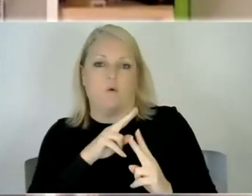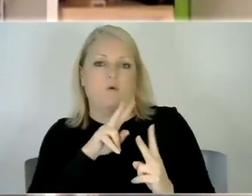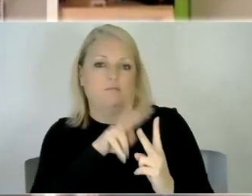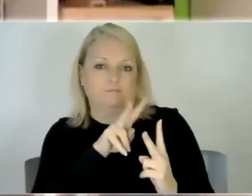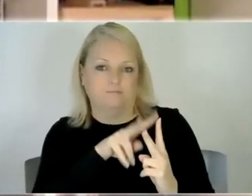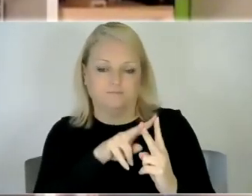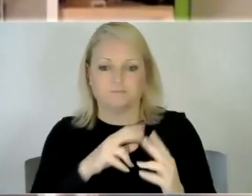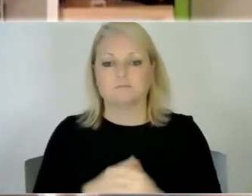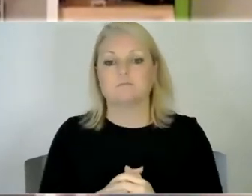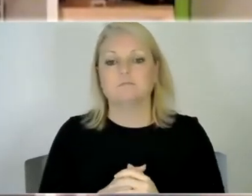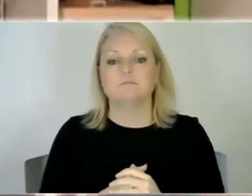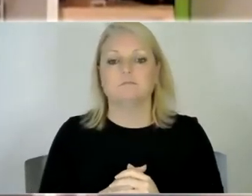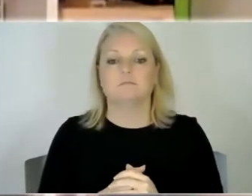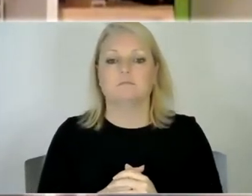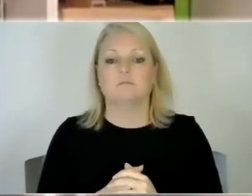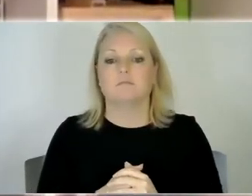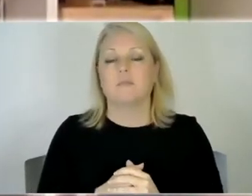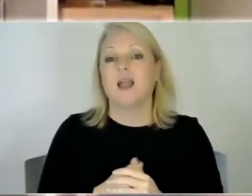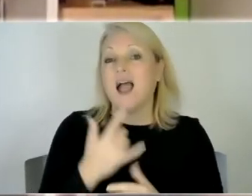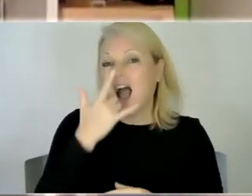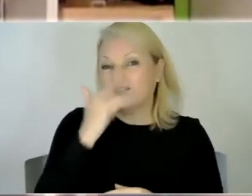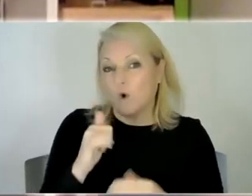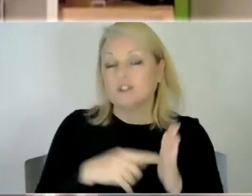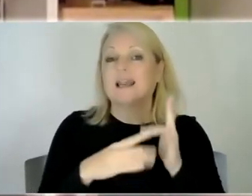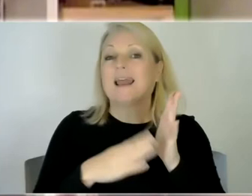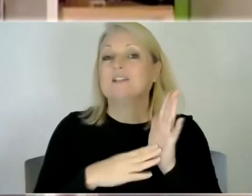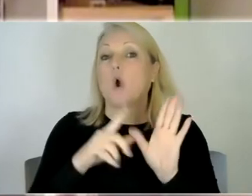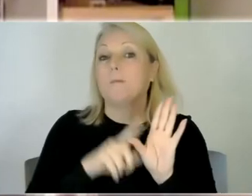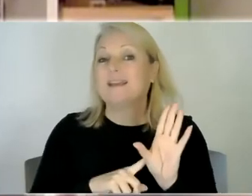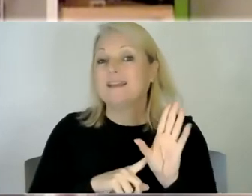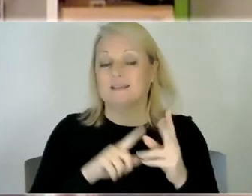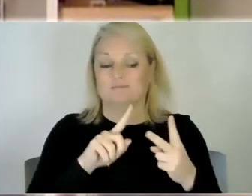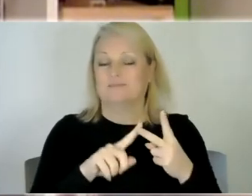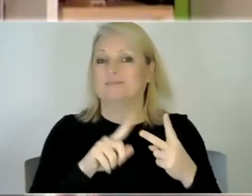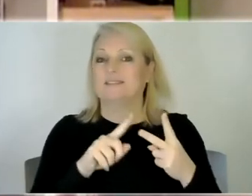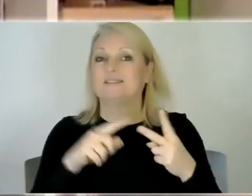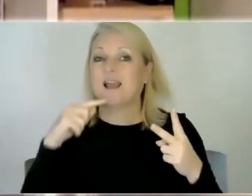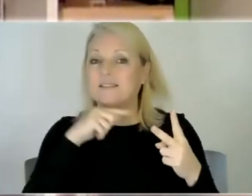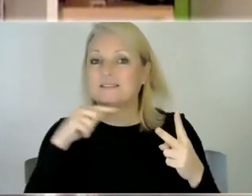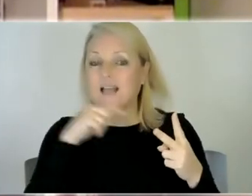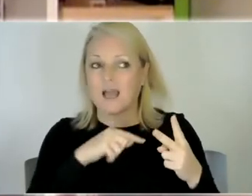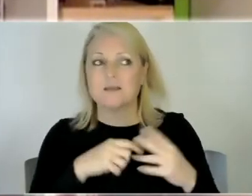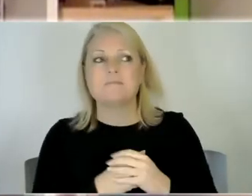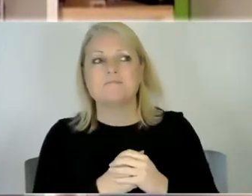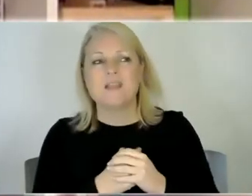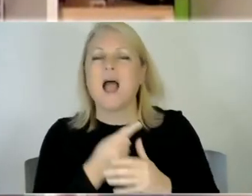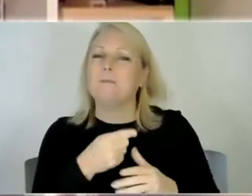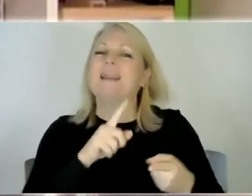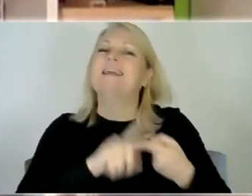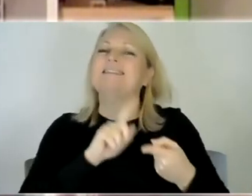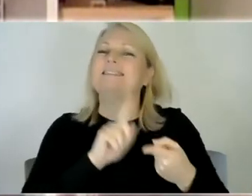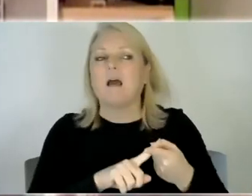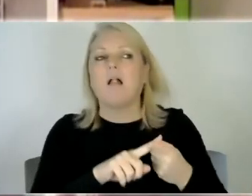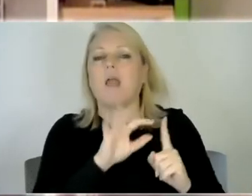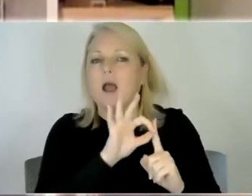um unfortunately tommy then also had a little spell of uh or this still has spells now and again of challenging